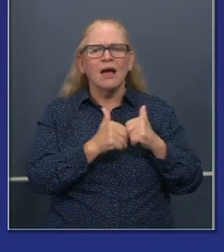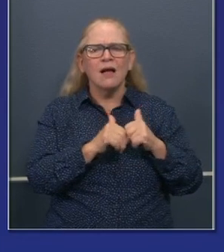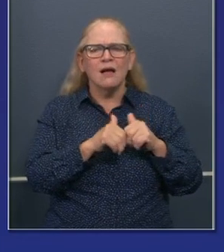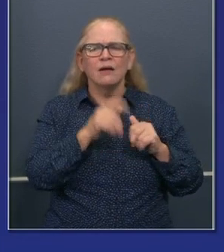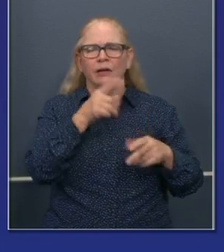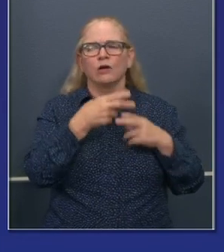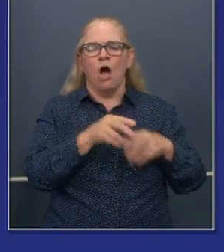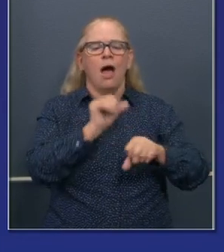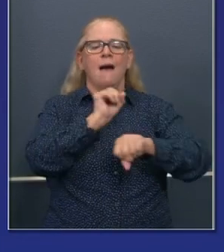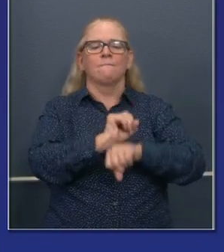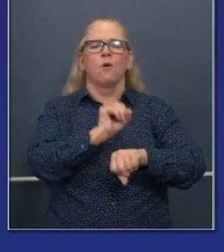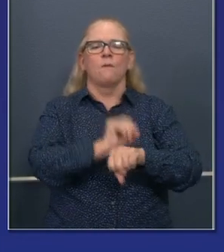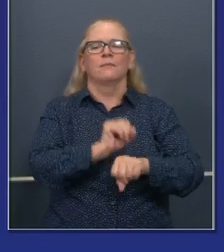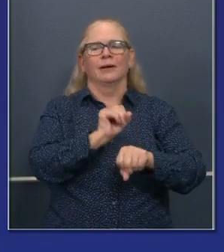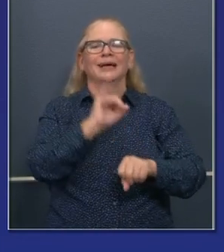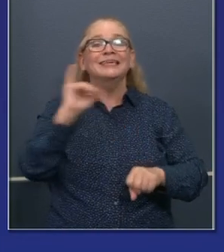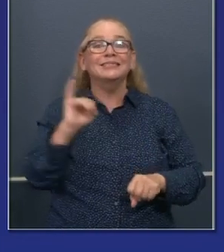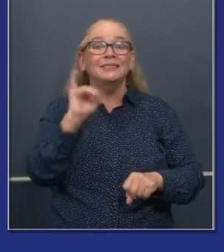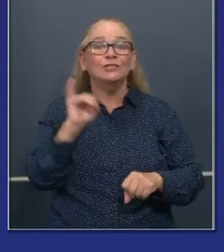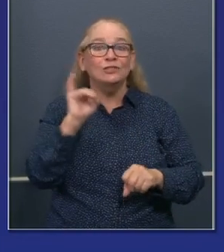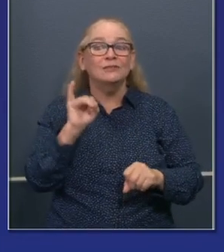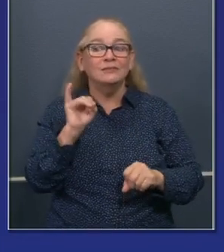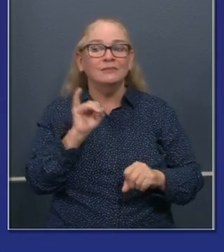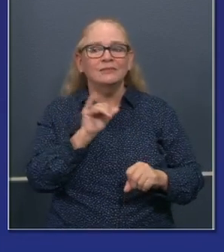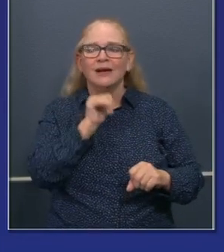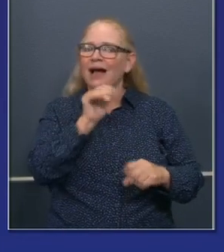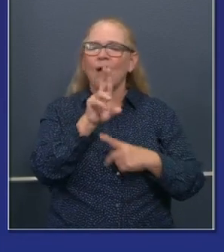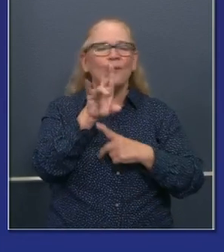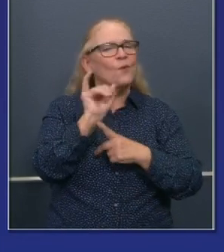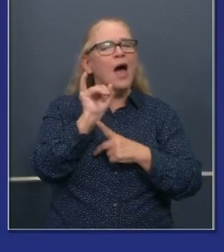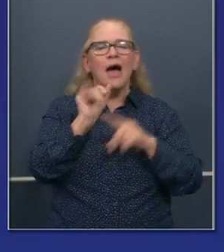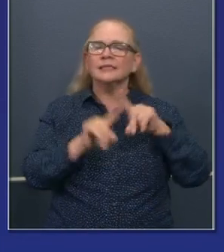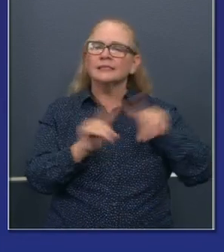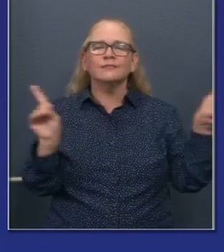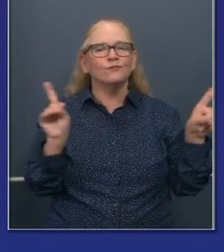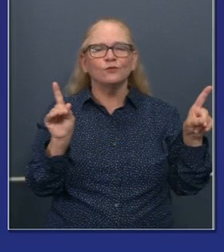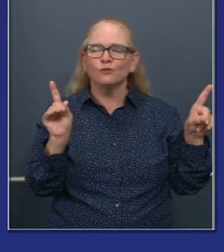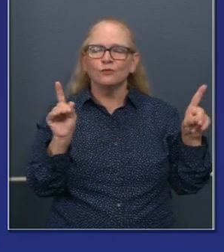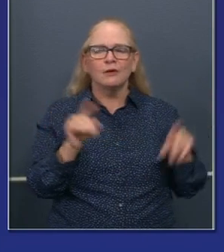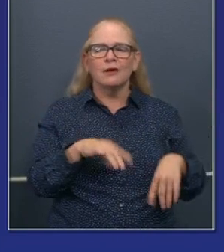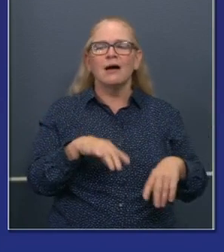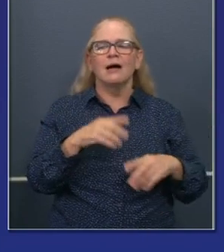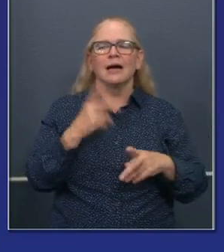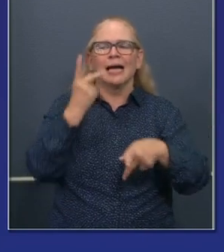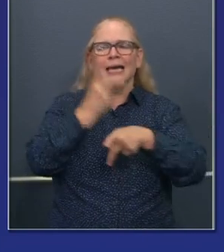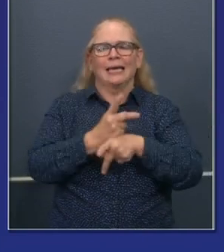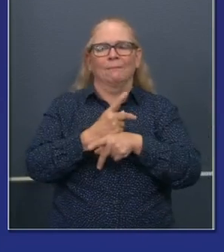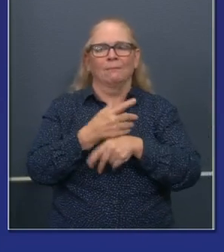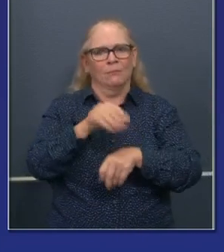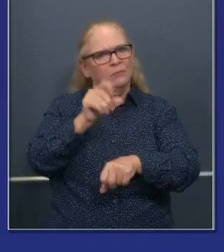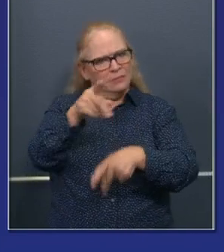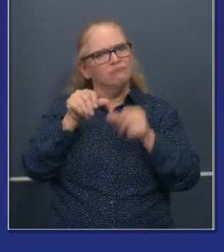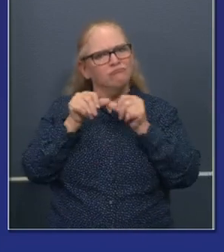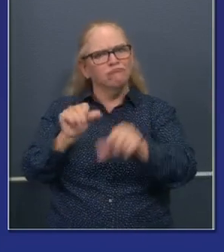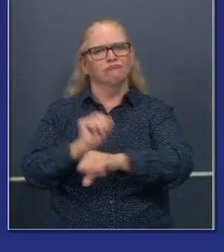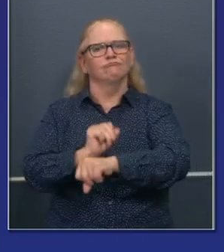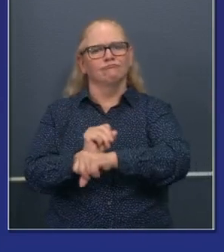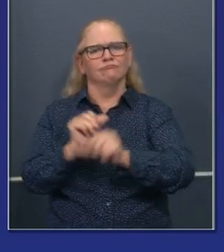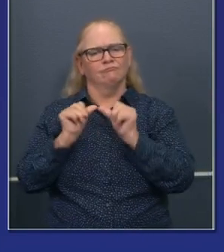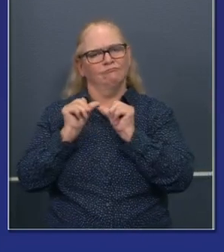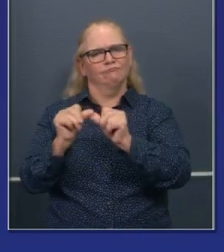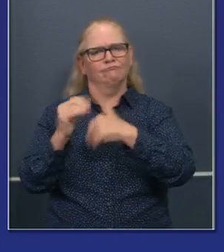We employ your employees, so we keep them off the unemployment line. And it is a program, uh, worth